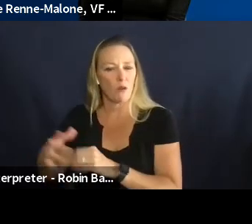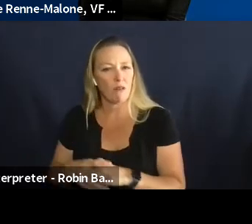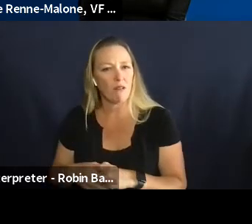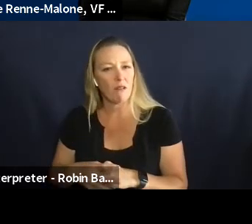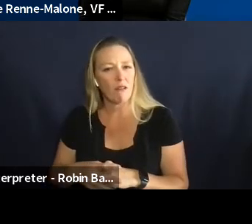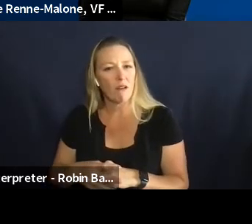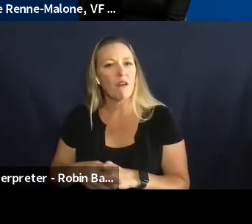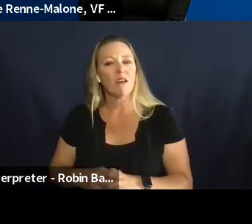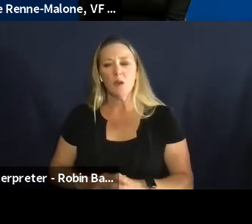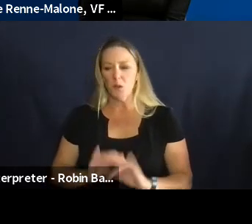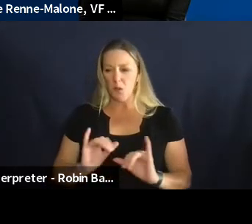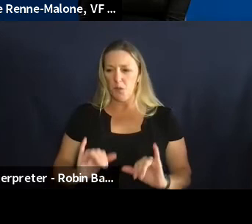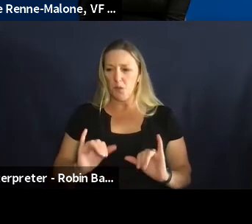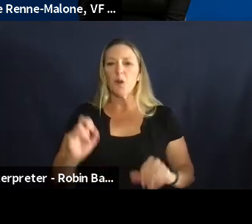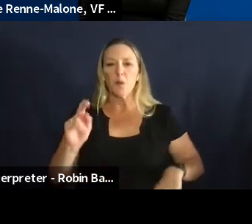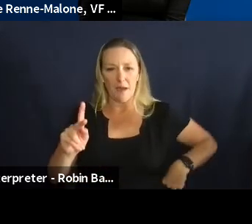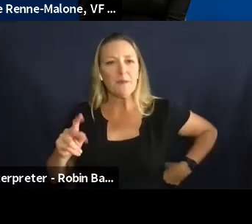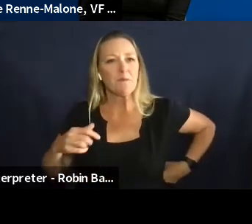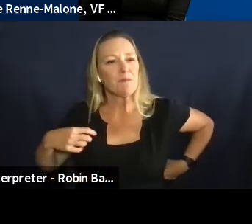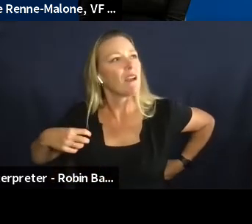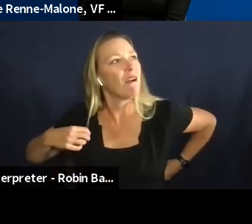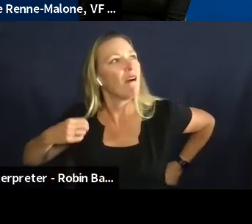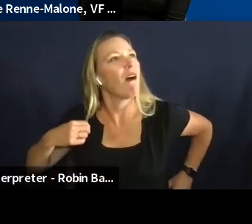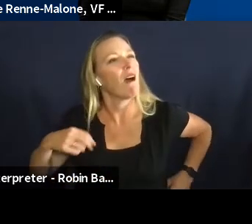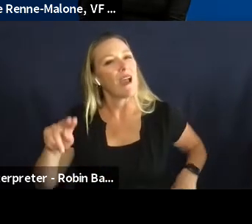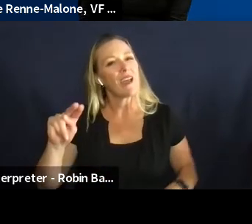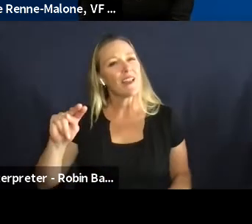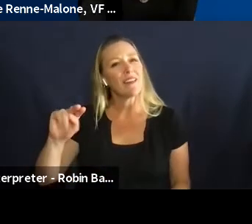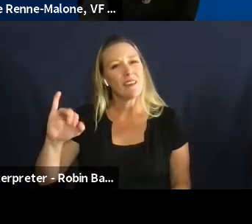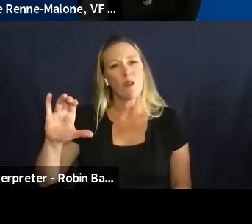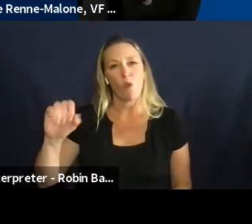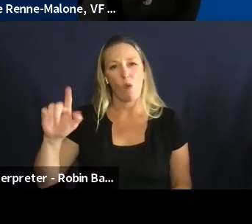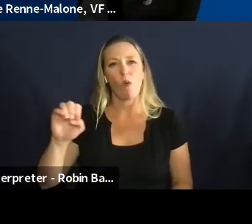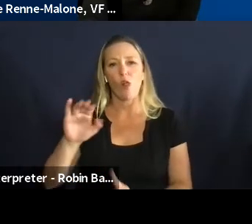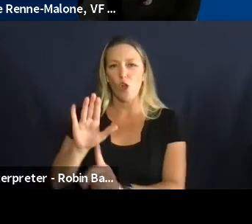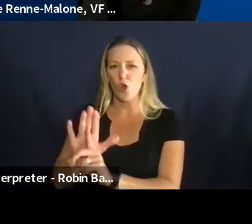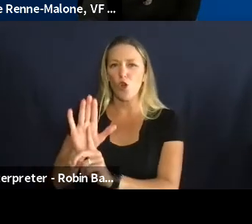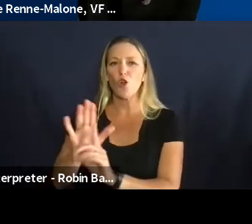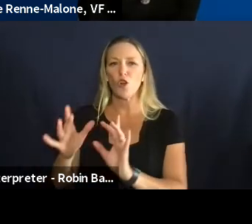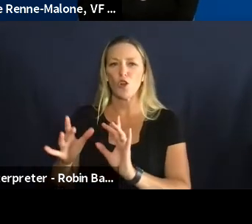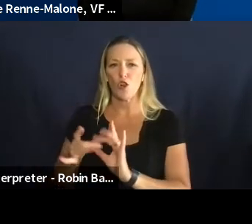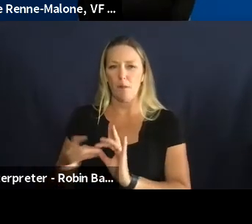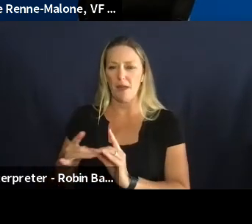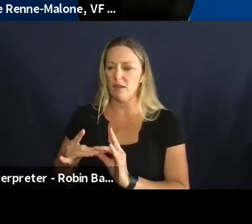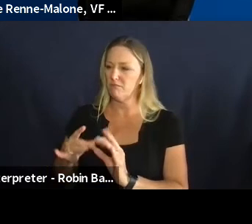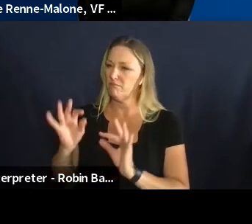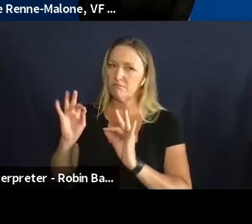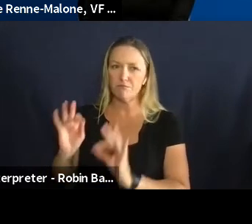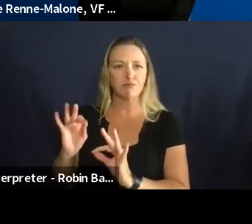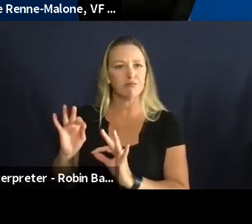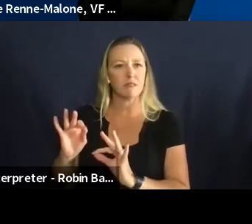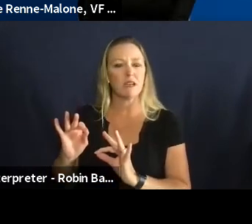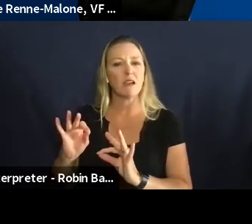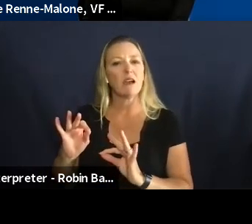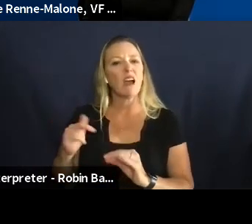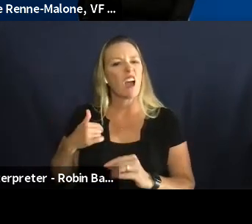i think nicole nicole definitely hit the nail on the head i also add that